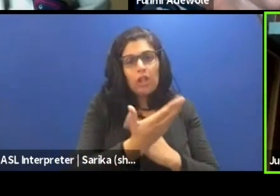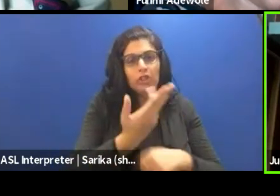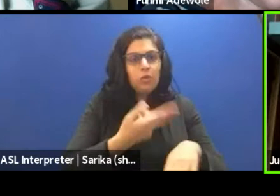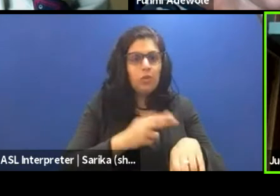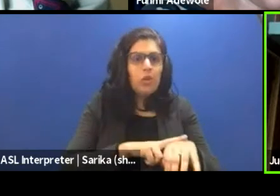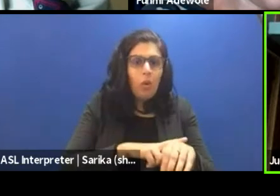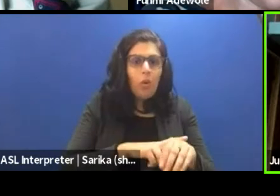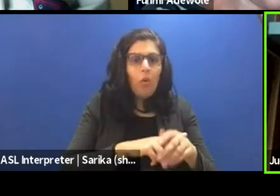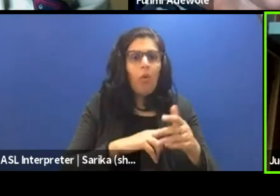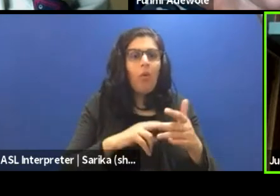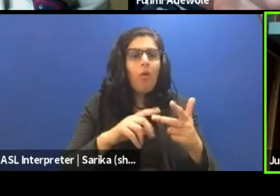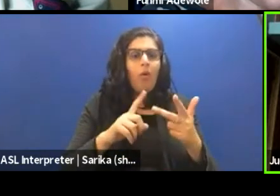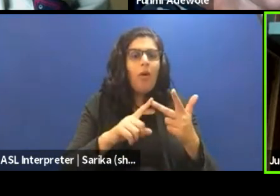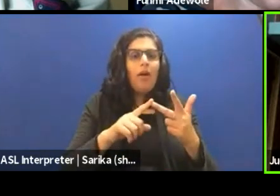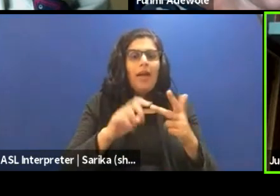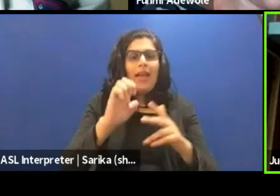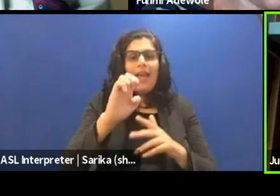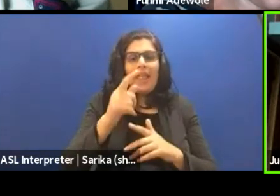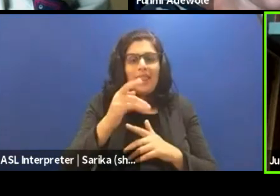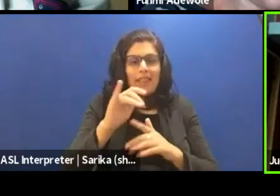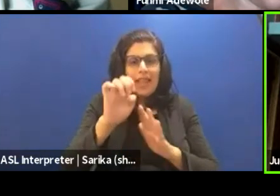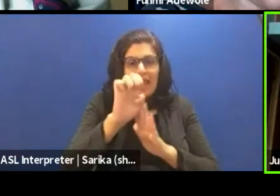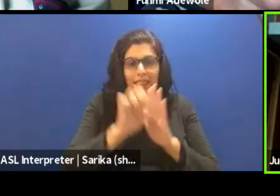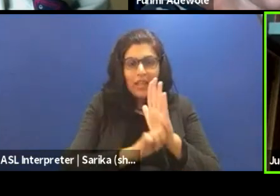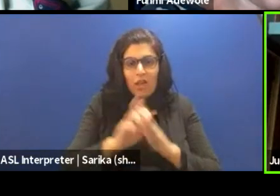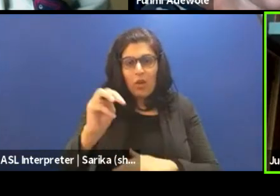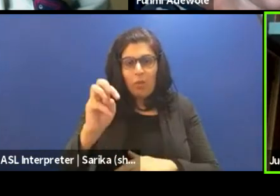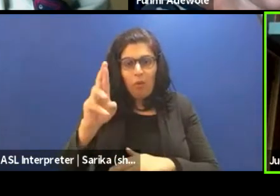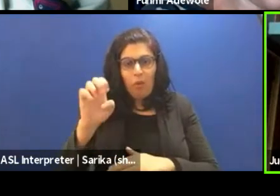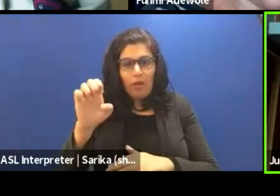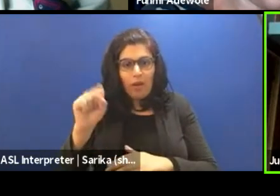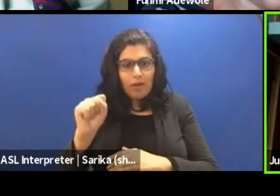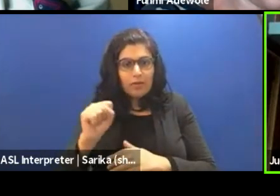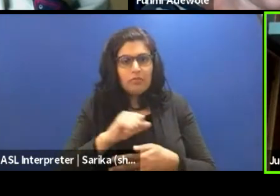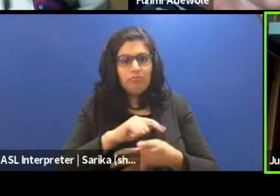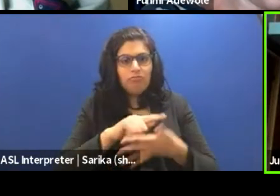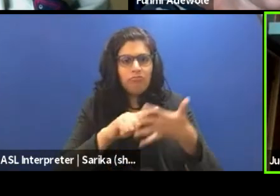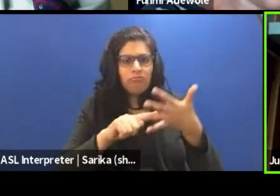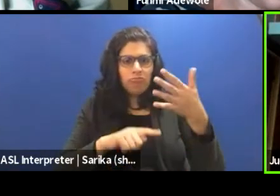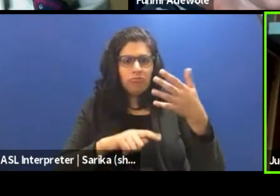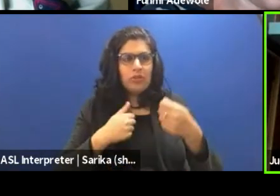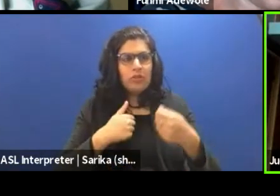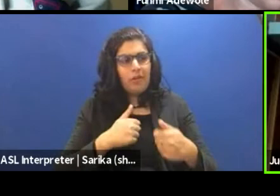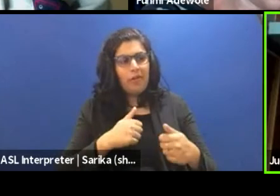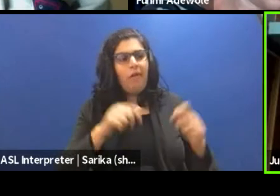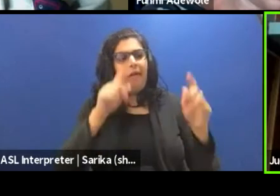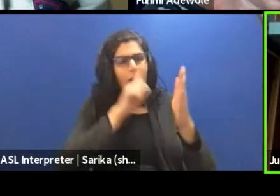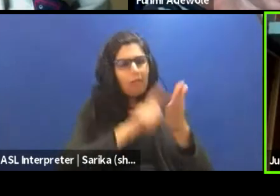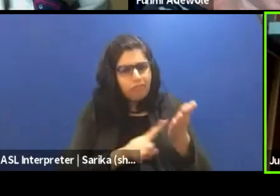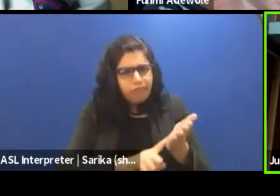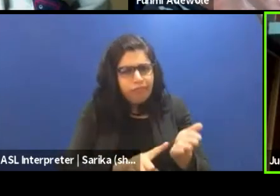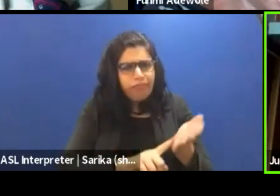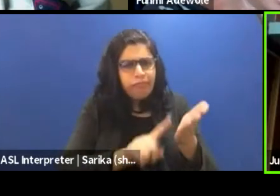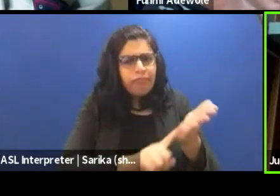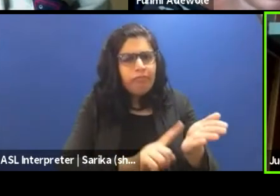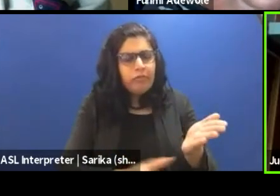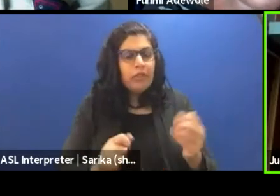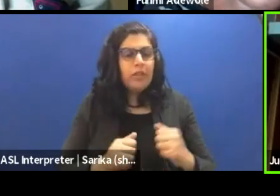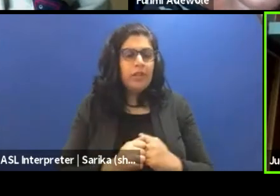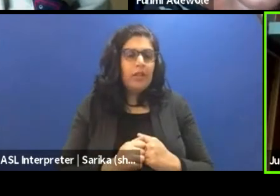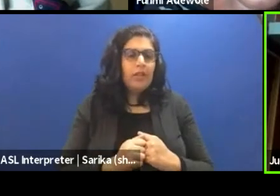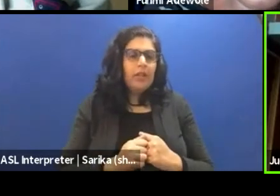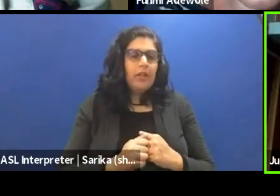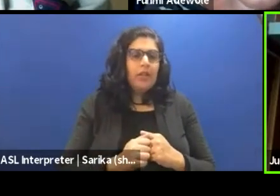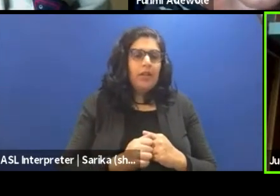um, ethical mores and all of that. So I go back, I live the work and I go back and I do my work on that. So when I'm doing my work as a